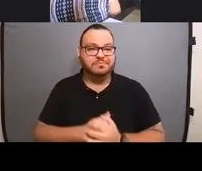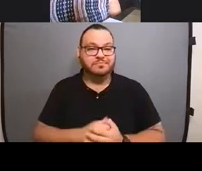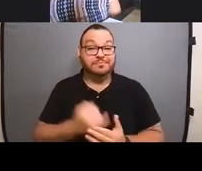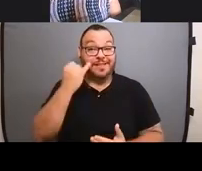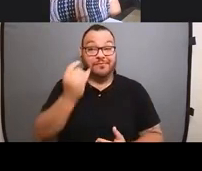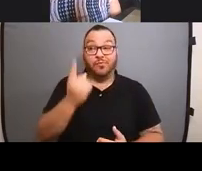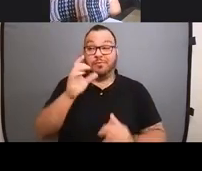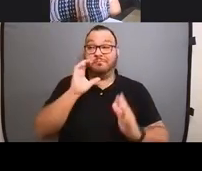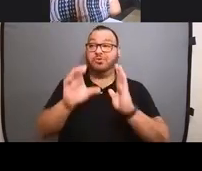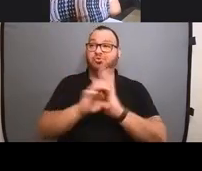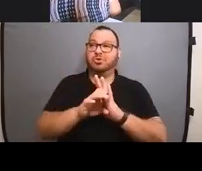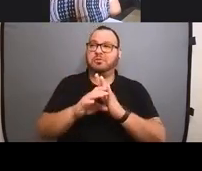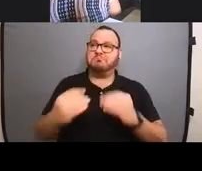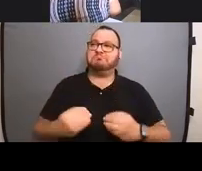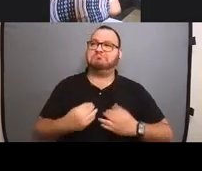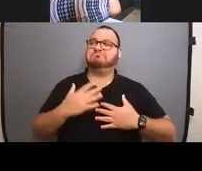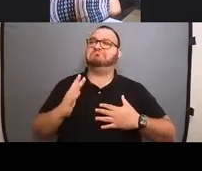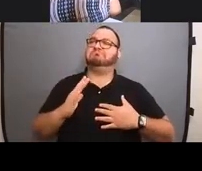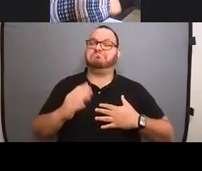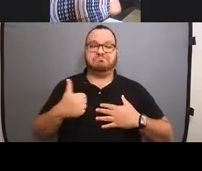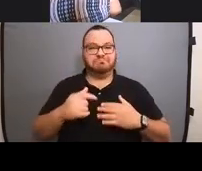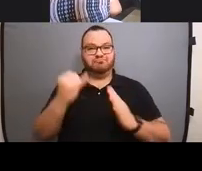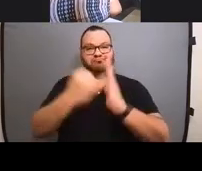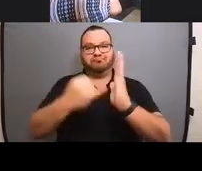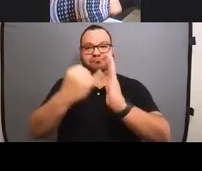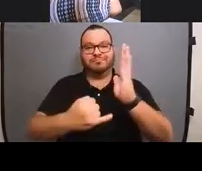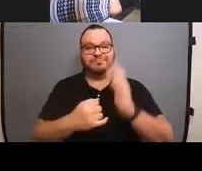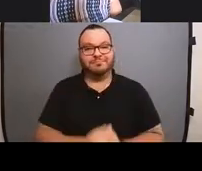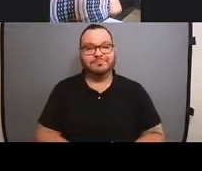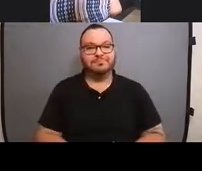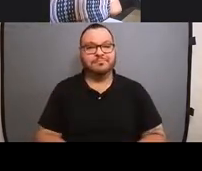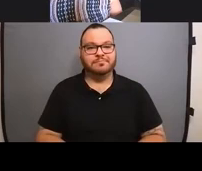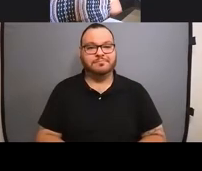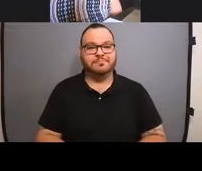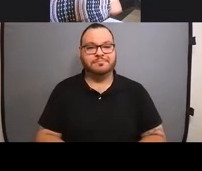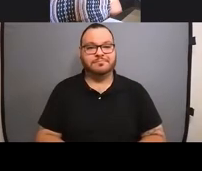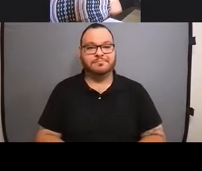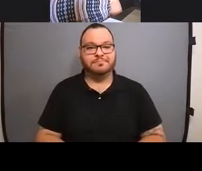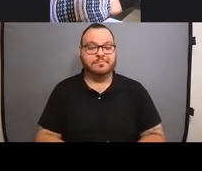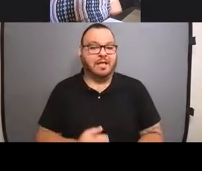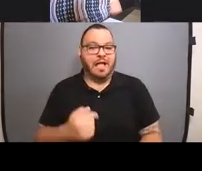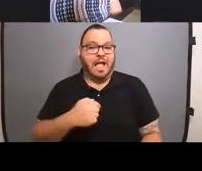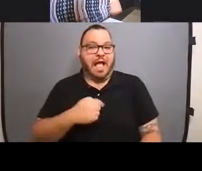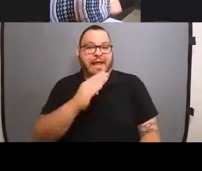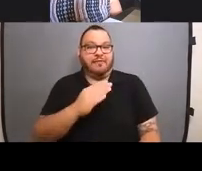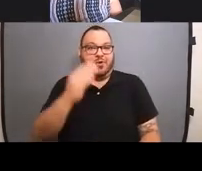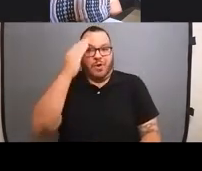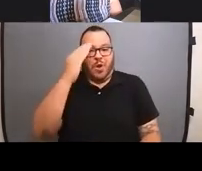me, I'll draw it. And so I never really know what I'm going to draw ahead of time.